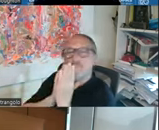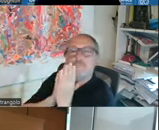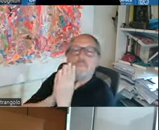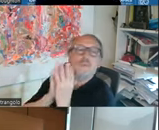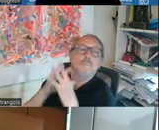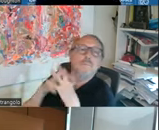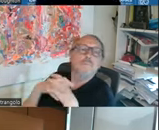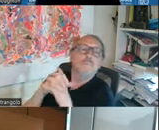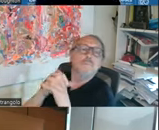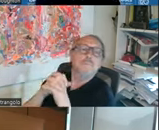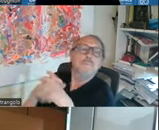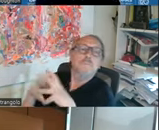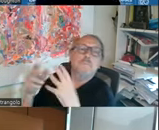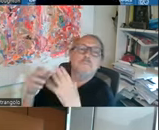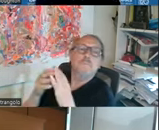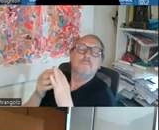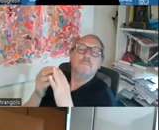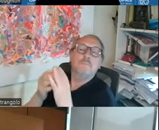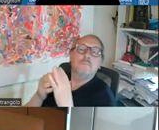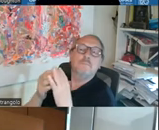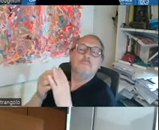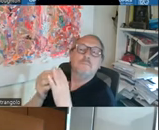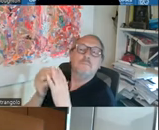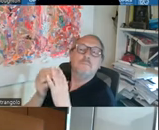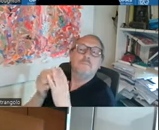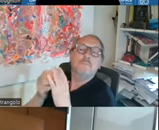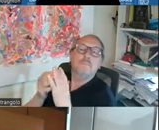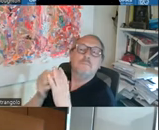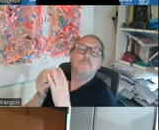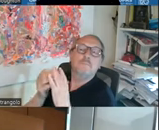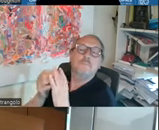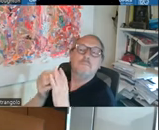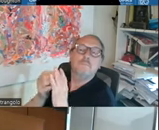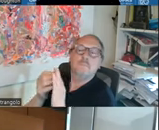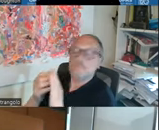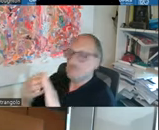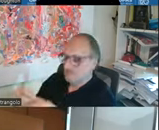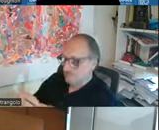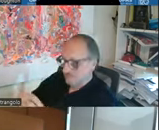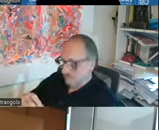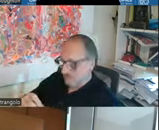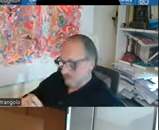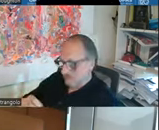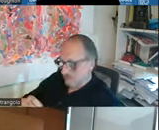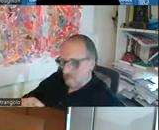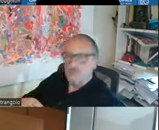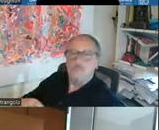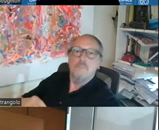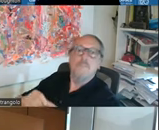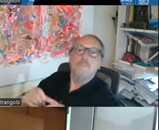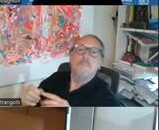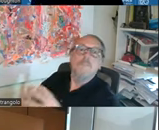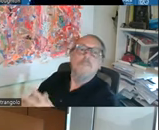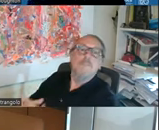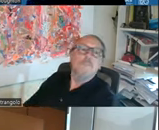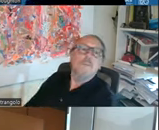messages are the following. First of all, this study was carried out and is still being carried out, carried